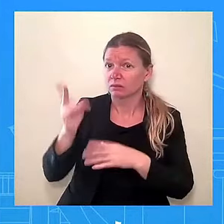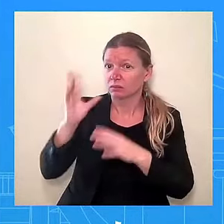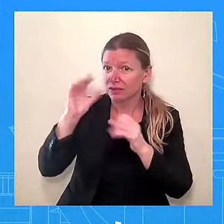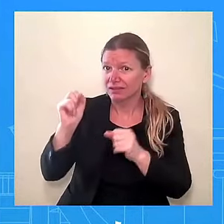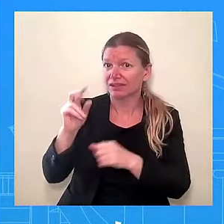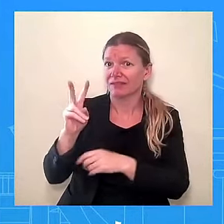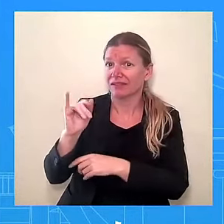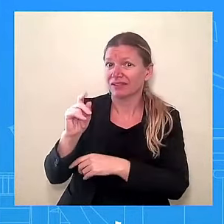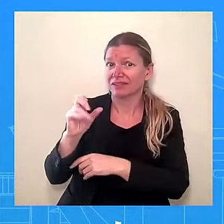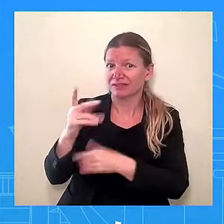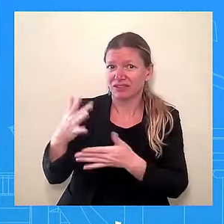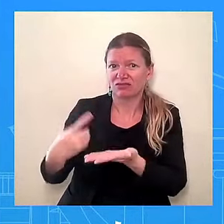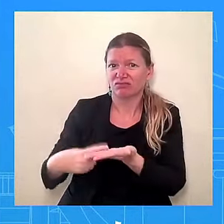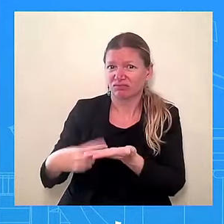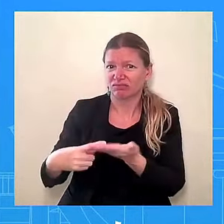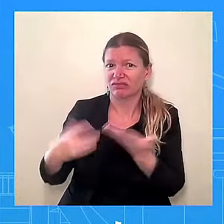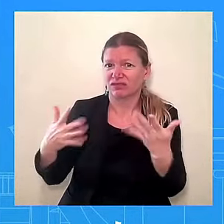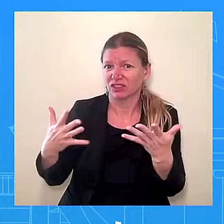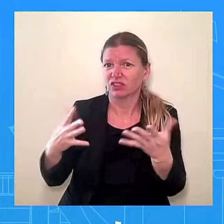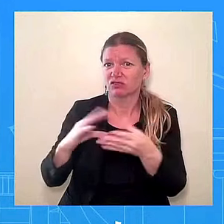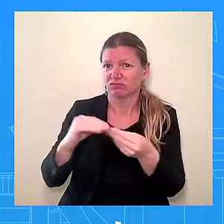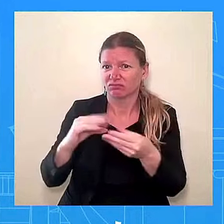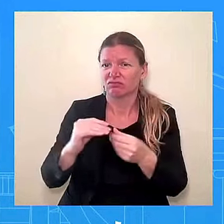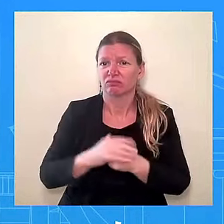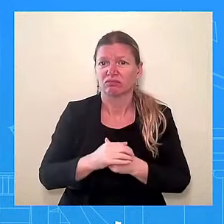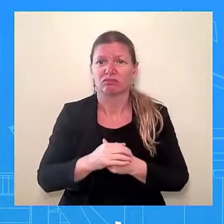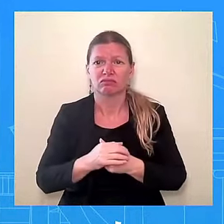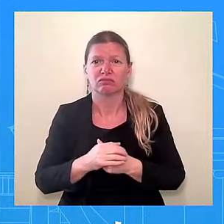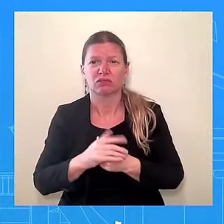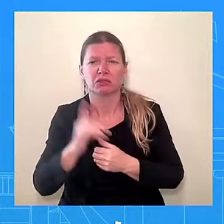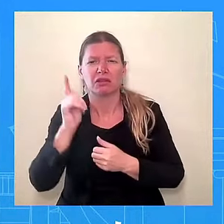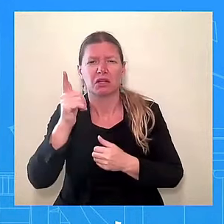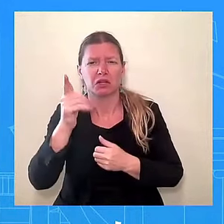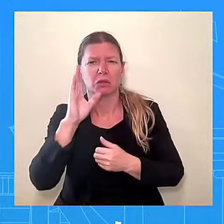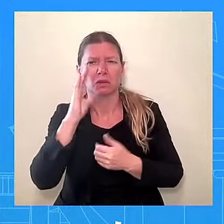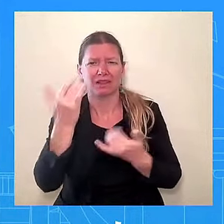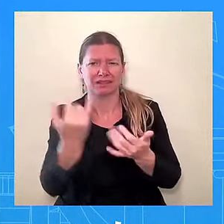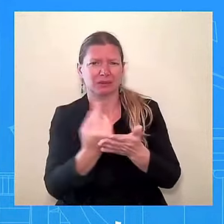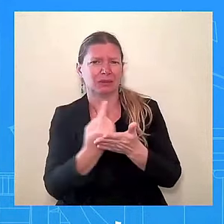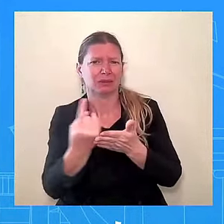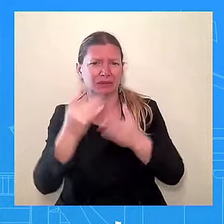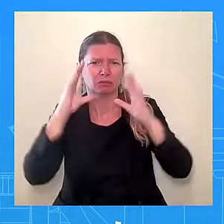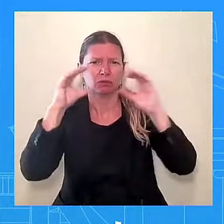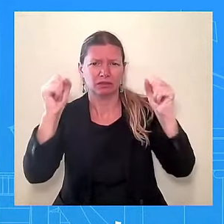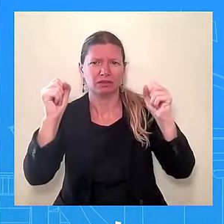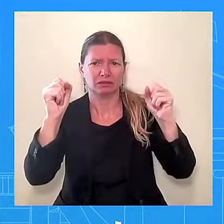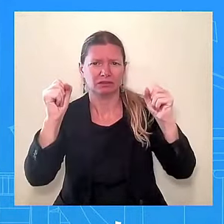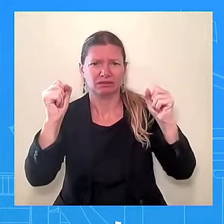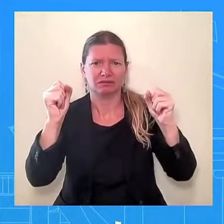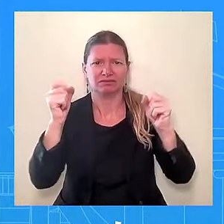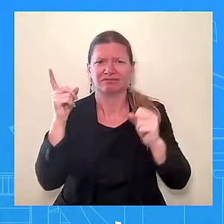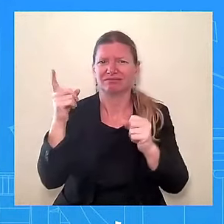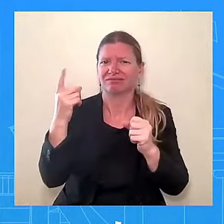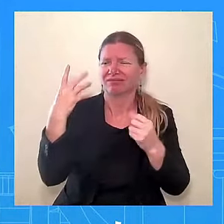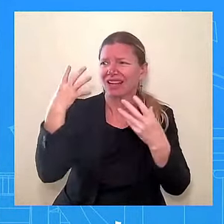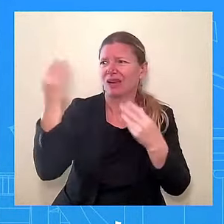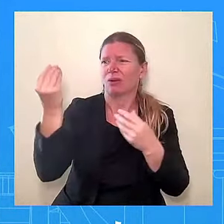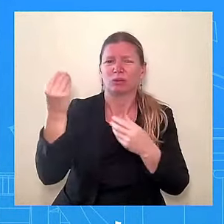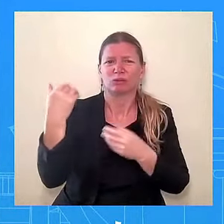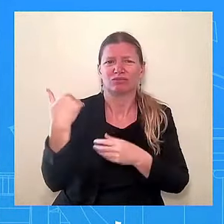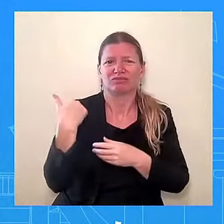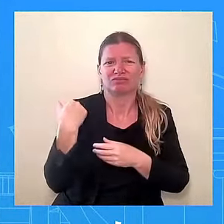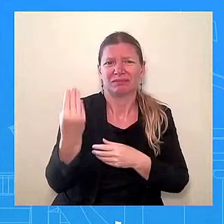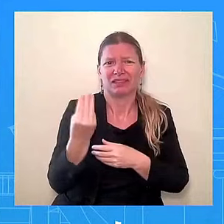the President later this week. You saw the President. He was out for 12 hours on Monday, spoke to all of you, took a couple of